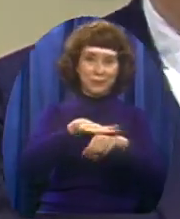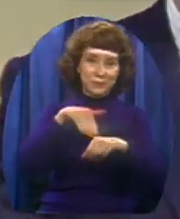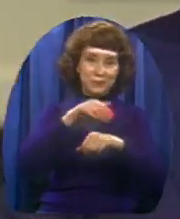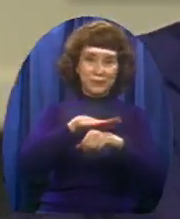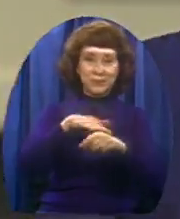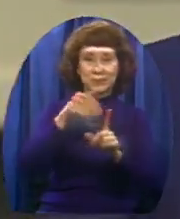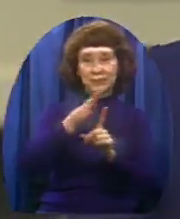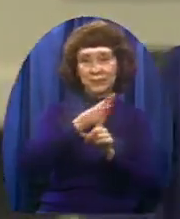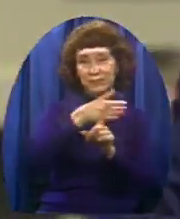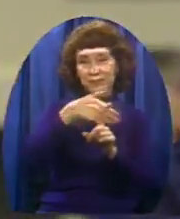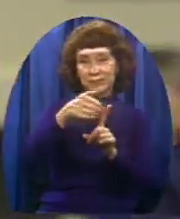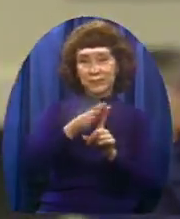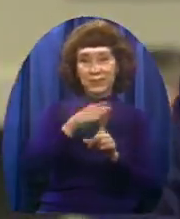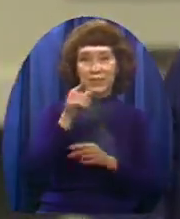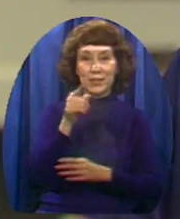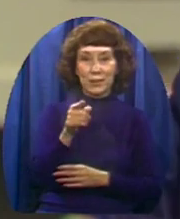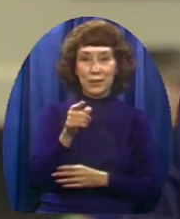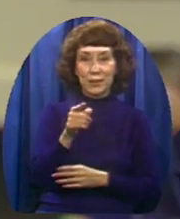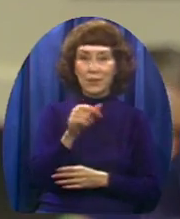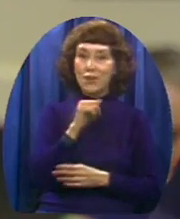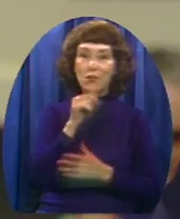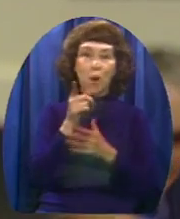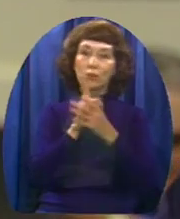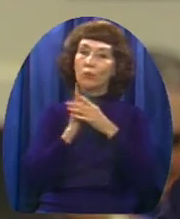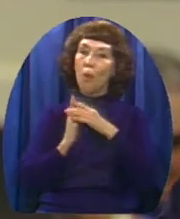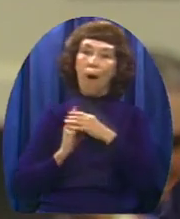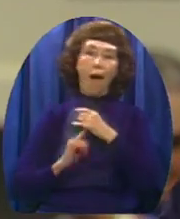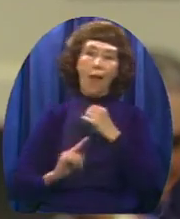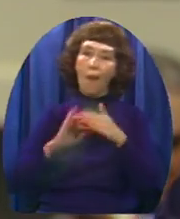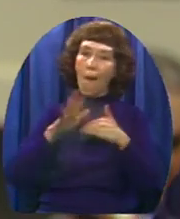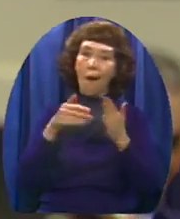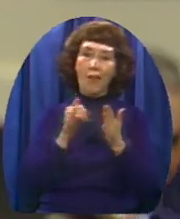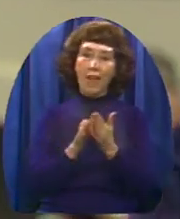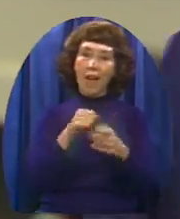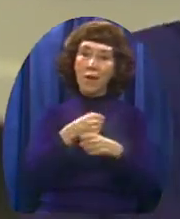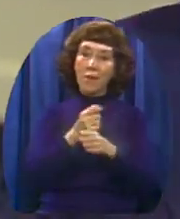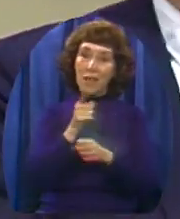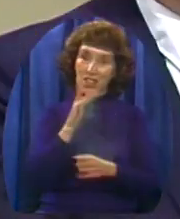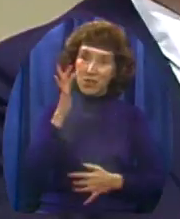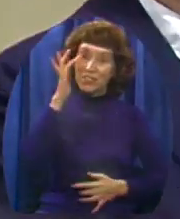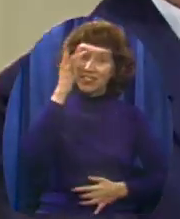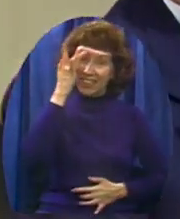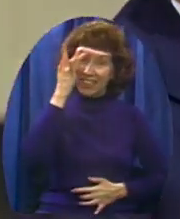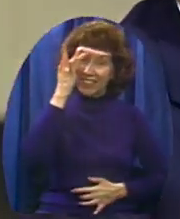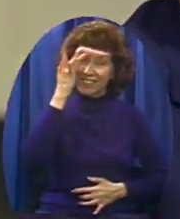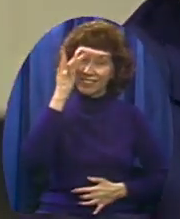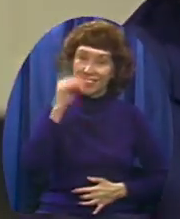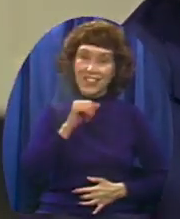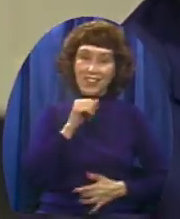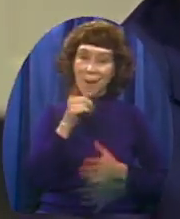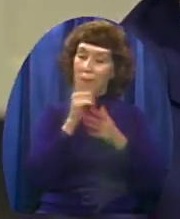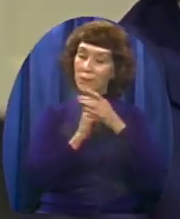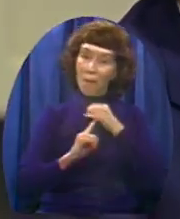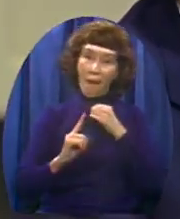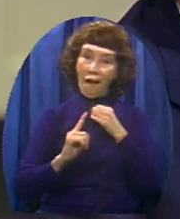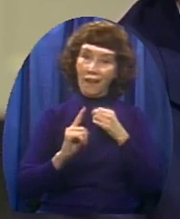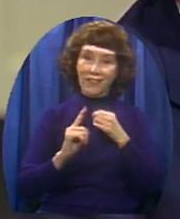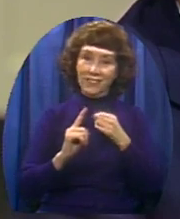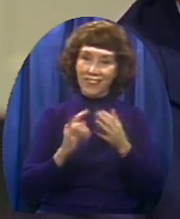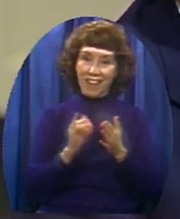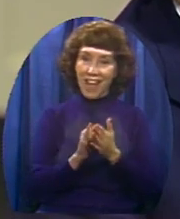Don't swallow too much of it It'll make you nauseous As a matter of fact It'll nauseate the people around you